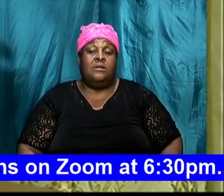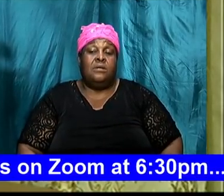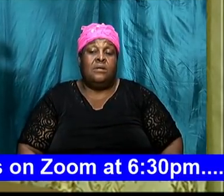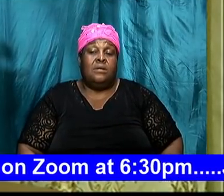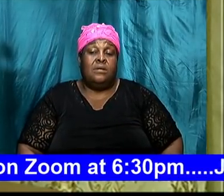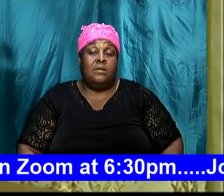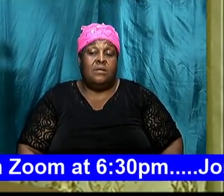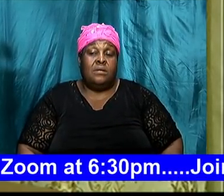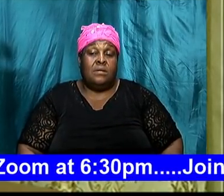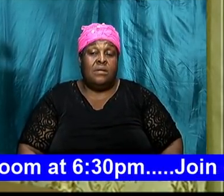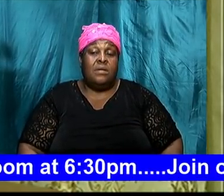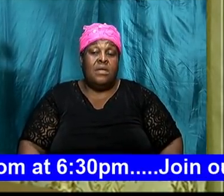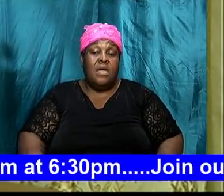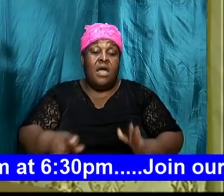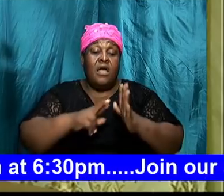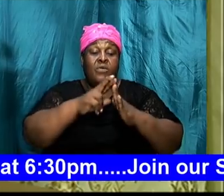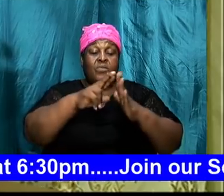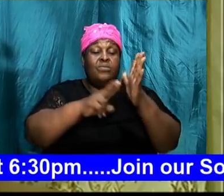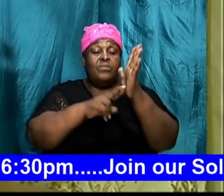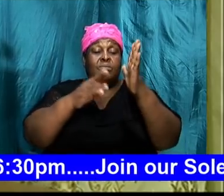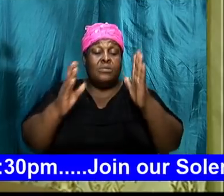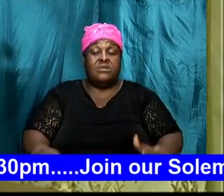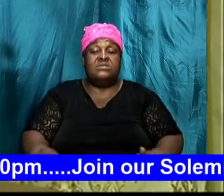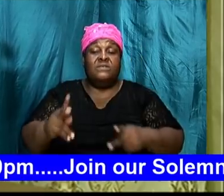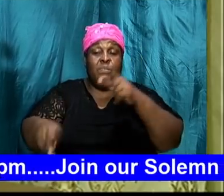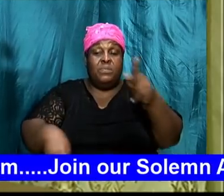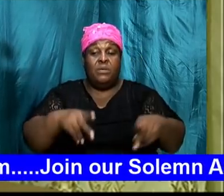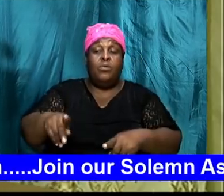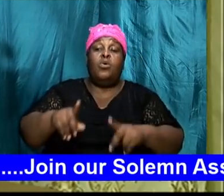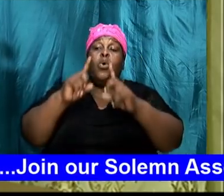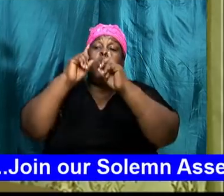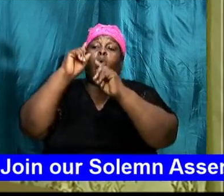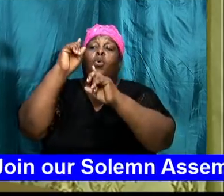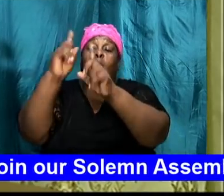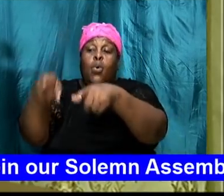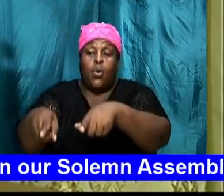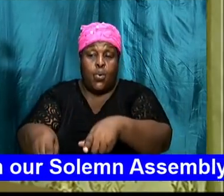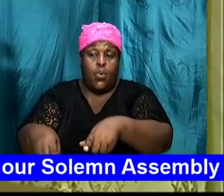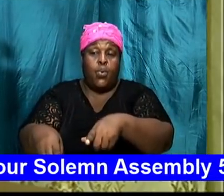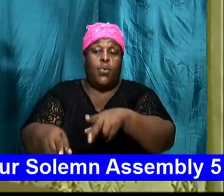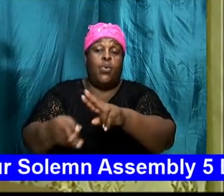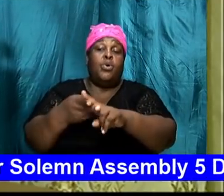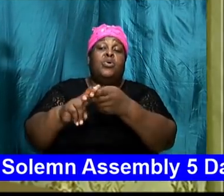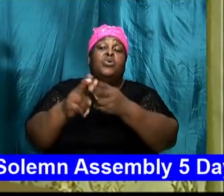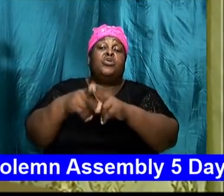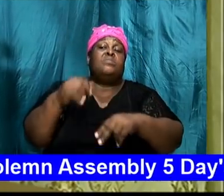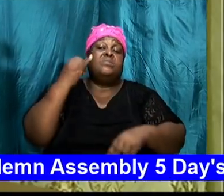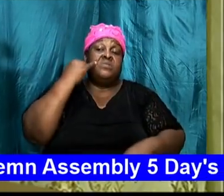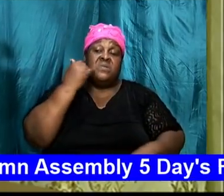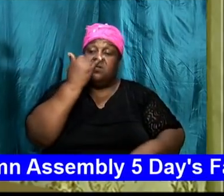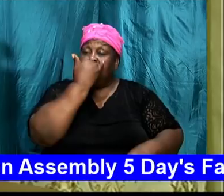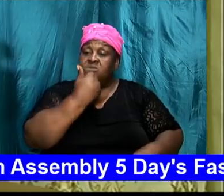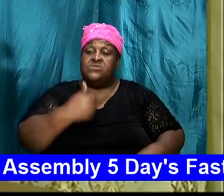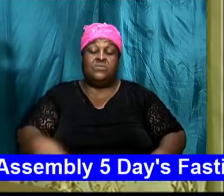and the rulers of the people go number Israel from Beersheba even to Dan